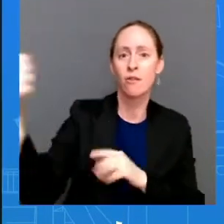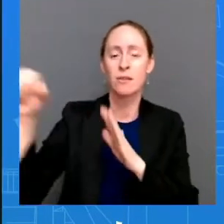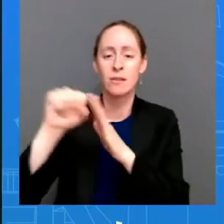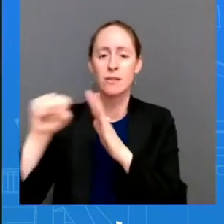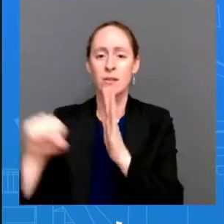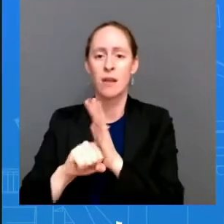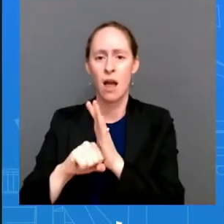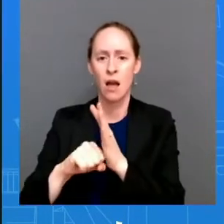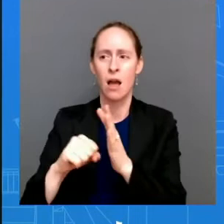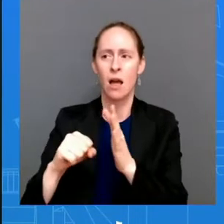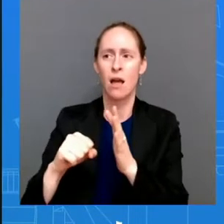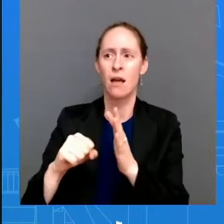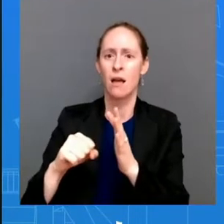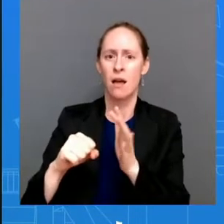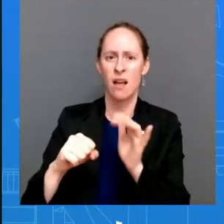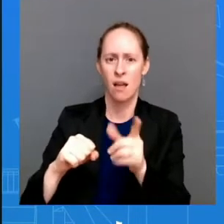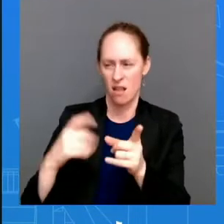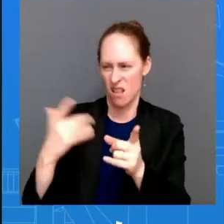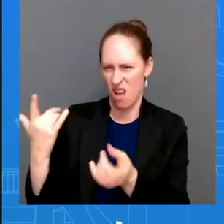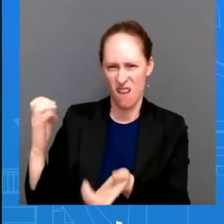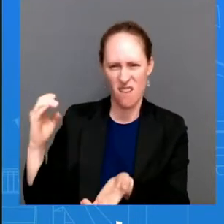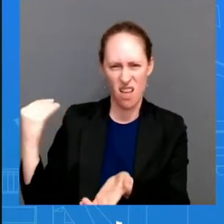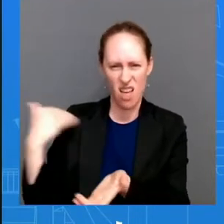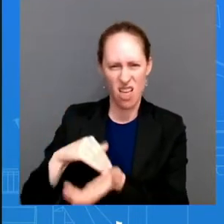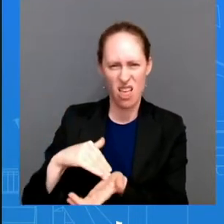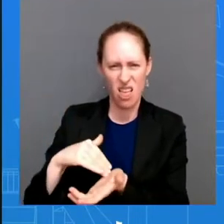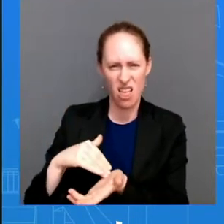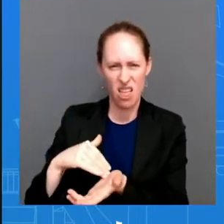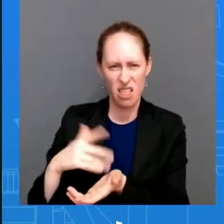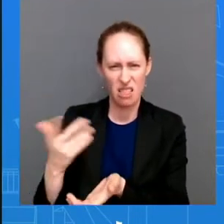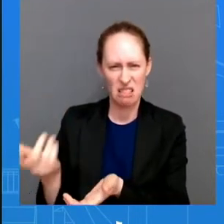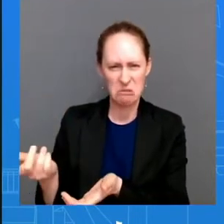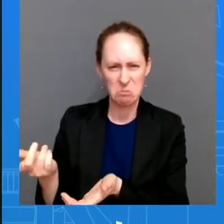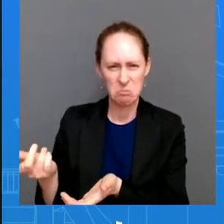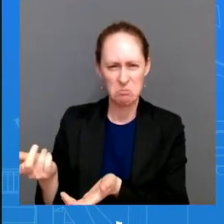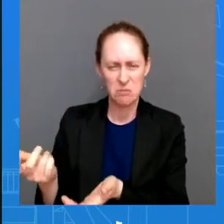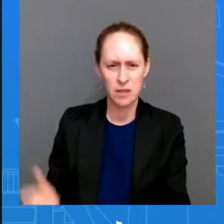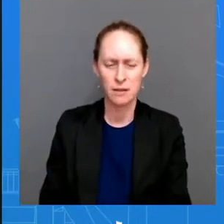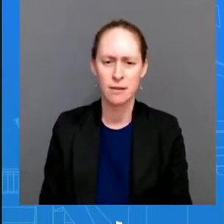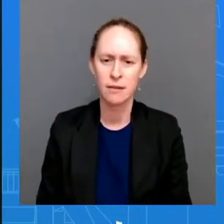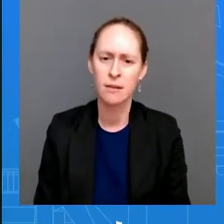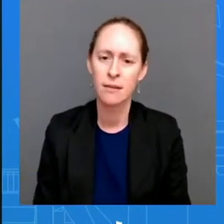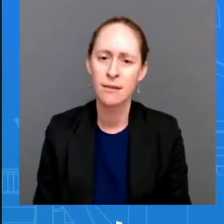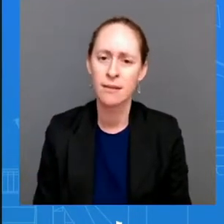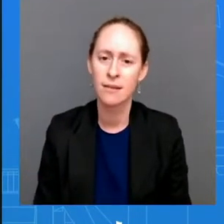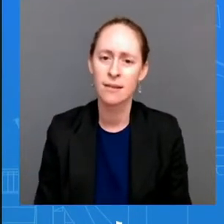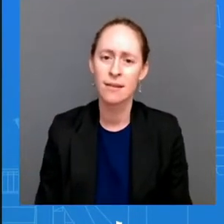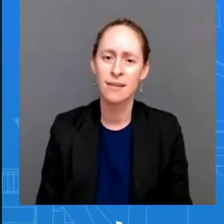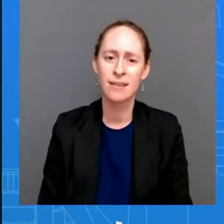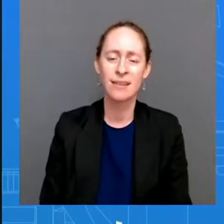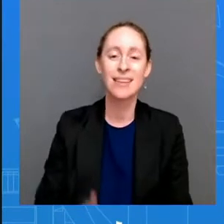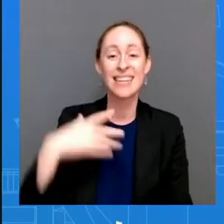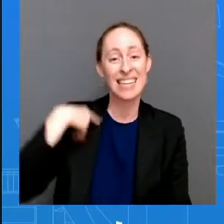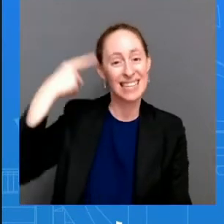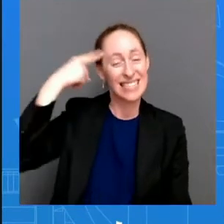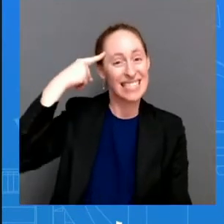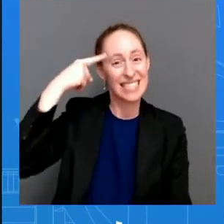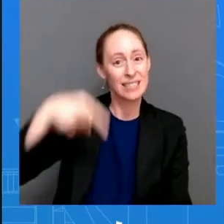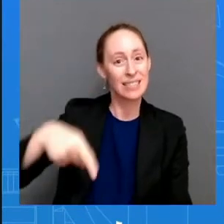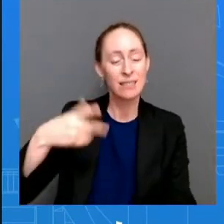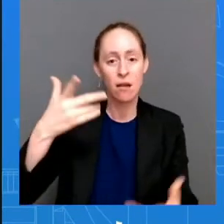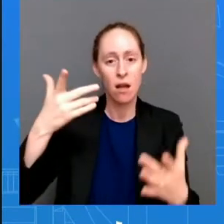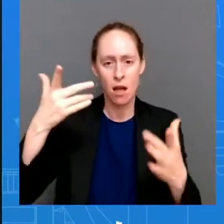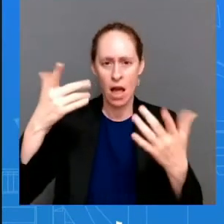how to do that by, by offering this Medicaid waiver is a big deal. I mean, this is a big deal for women who can't afford